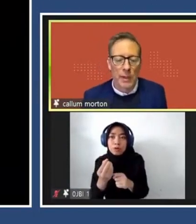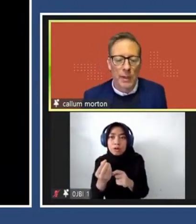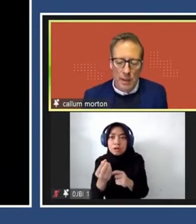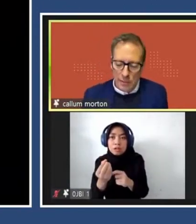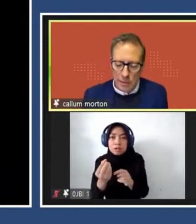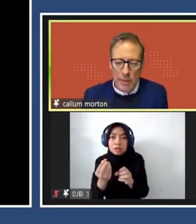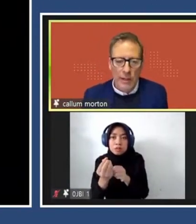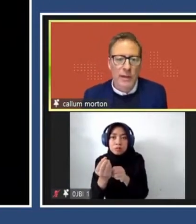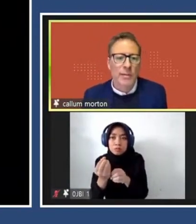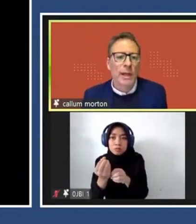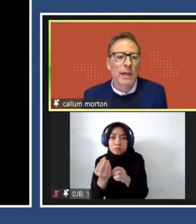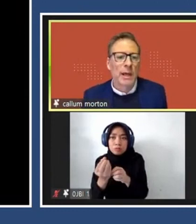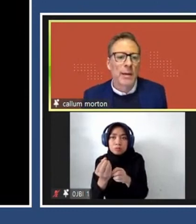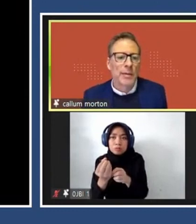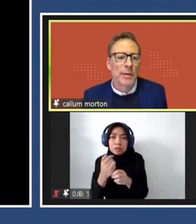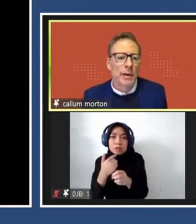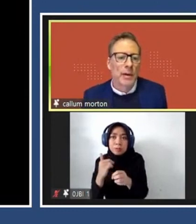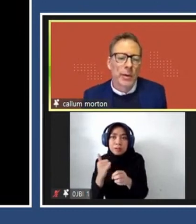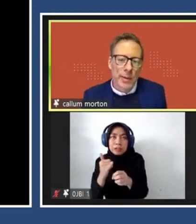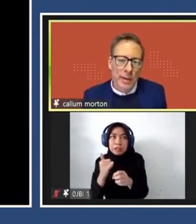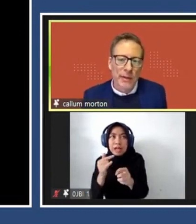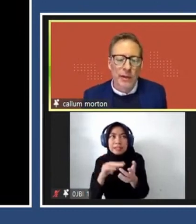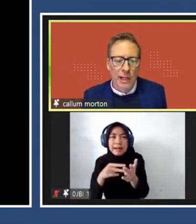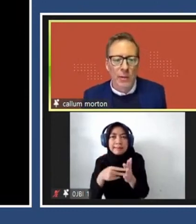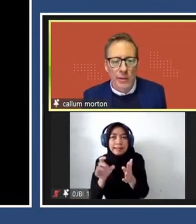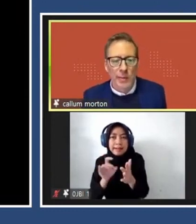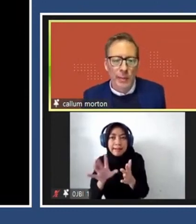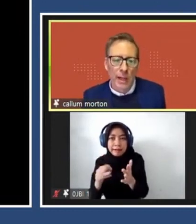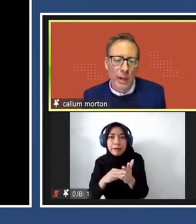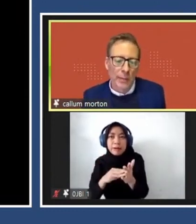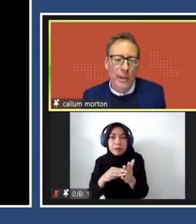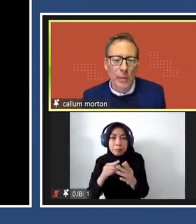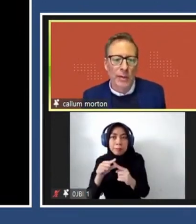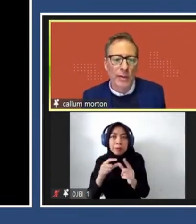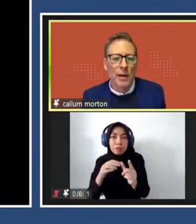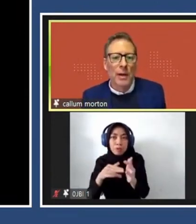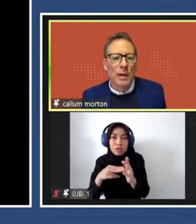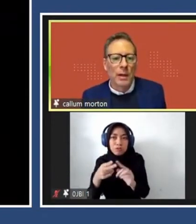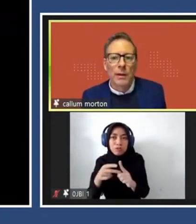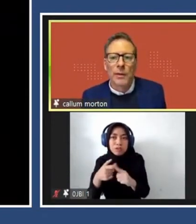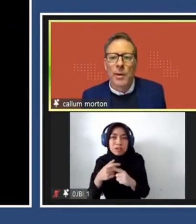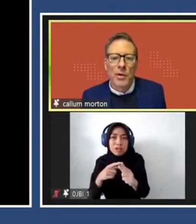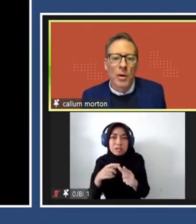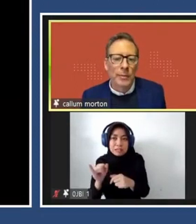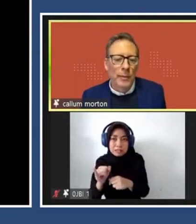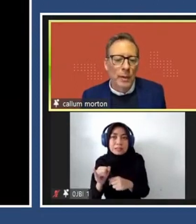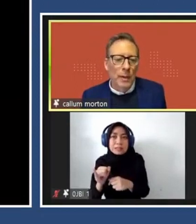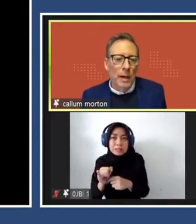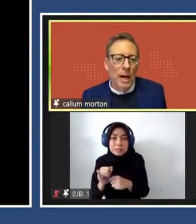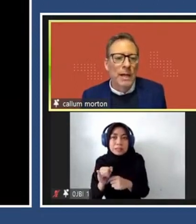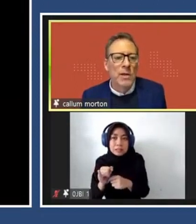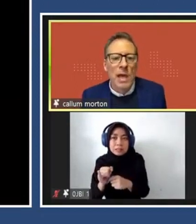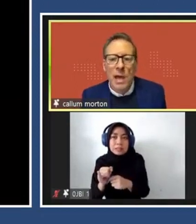colonisation. So, she makes these black yams, or they make different coloured ones, but the black ones, the most